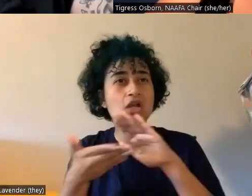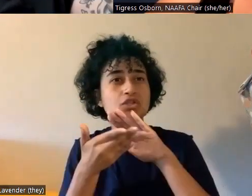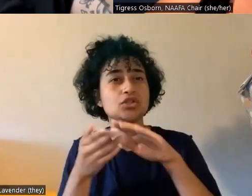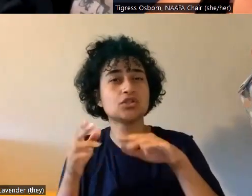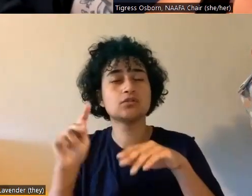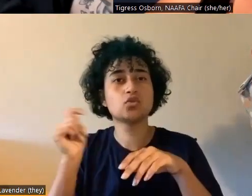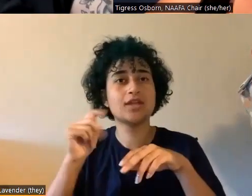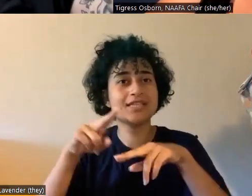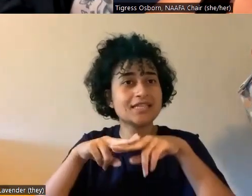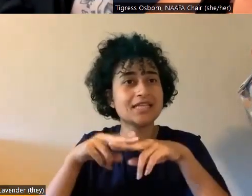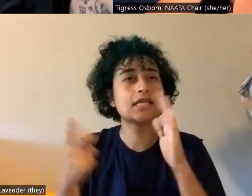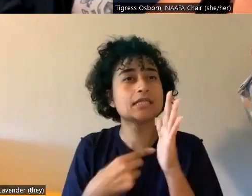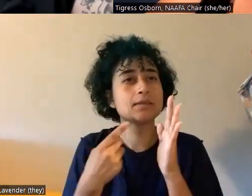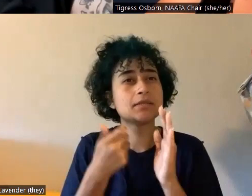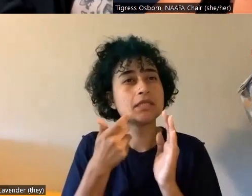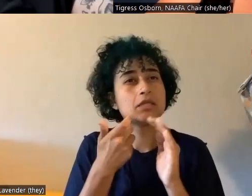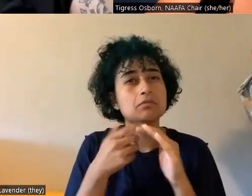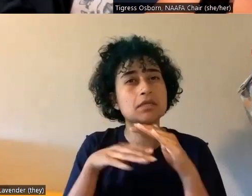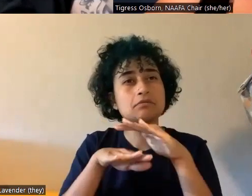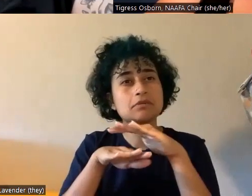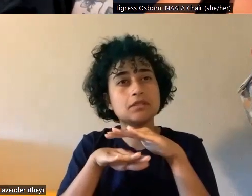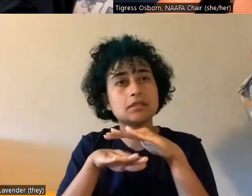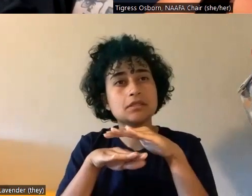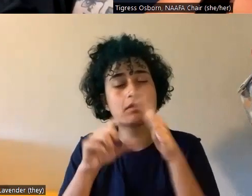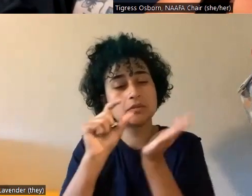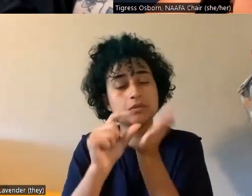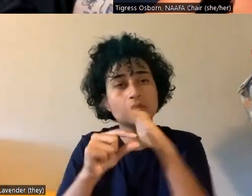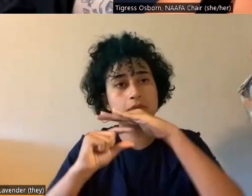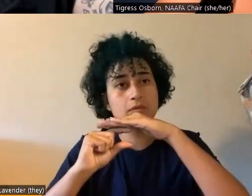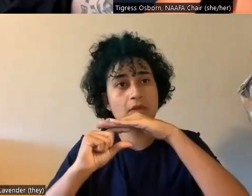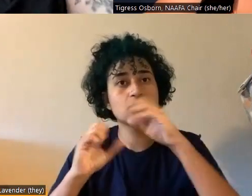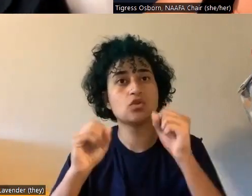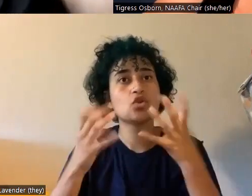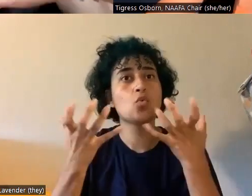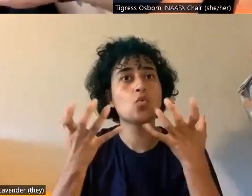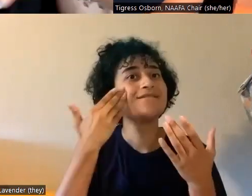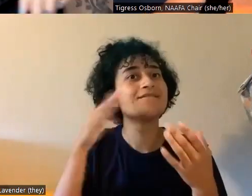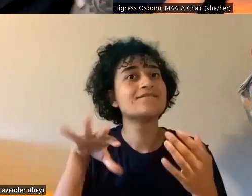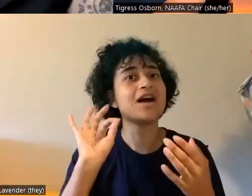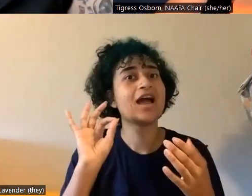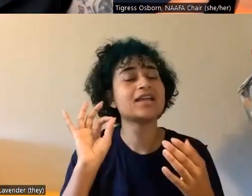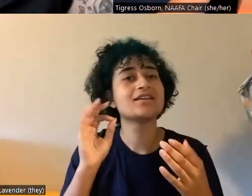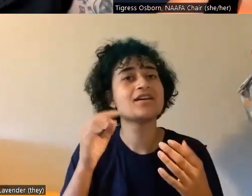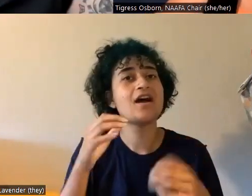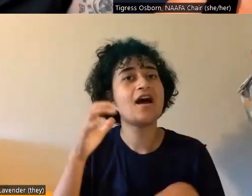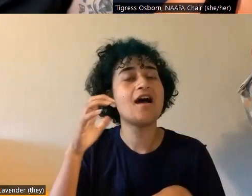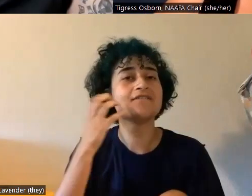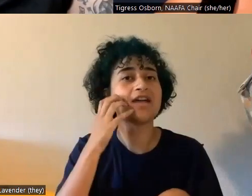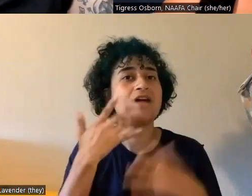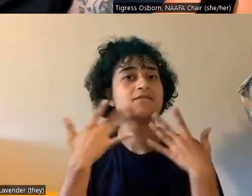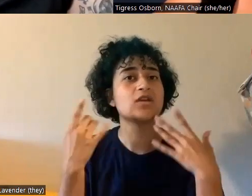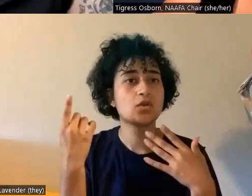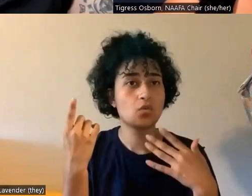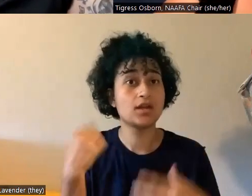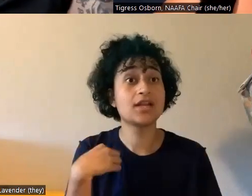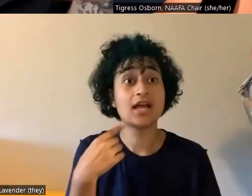space. So you want to find like a more fat friendly one because it, your seat's going to sit on top. And I'll